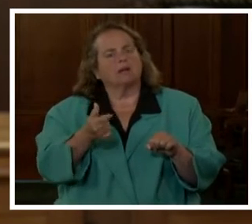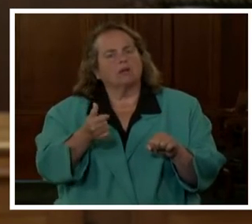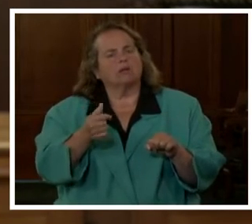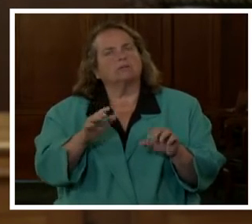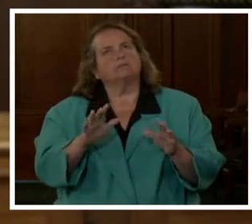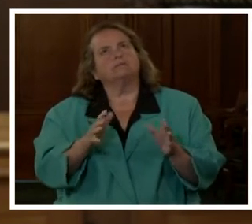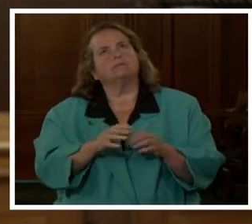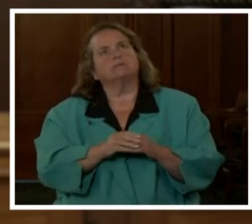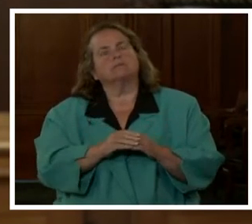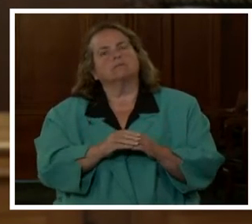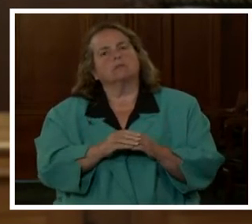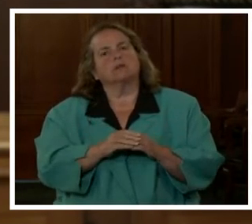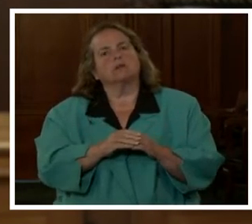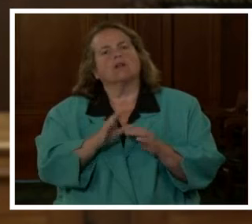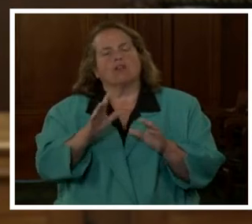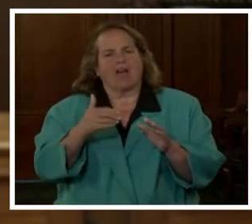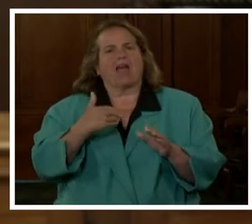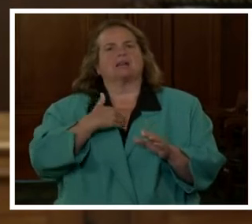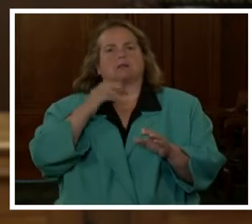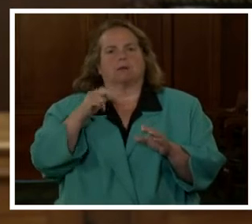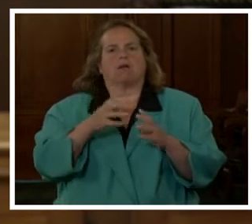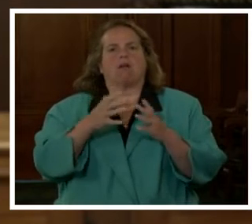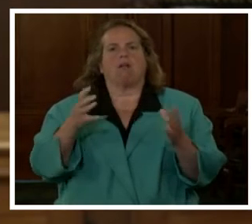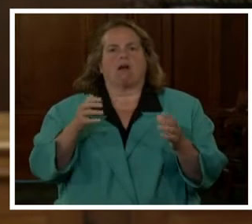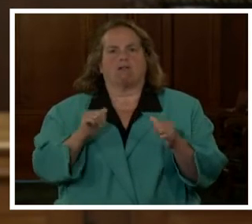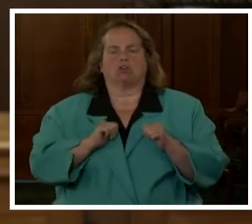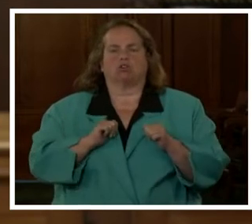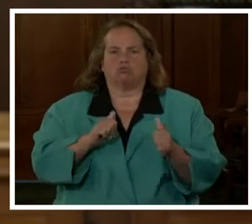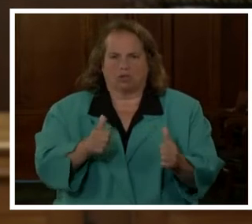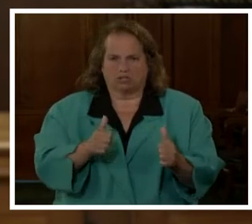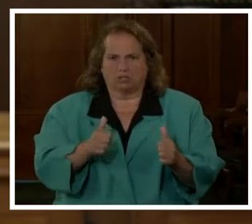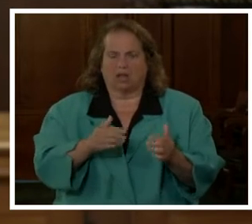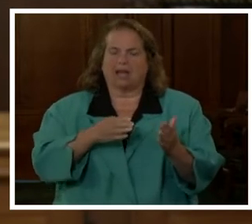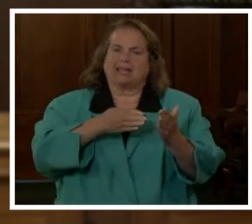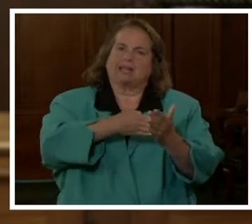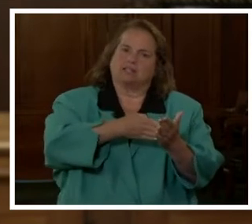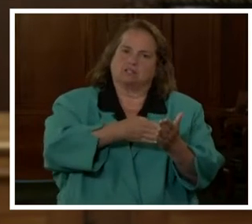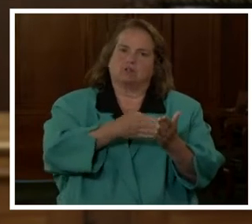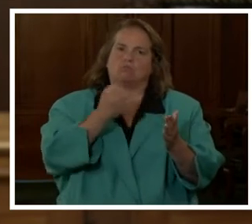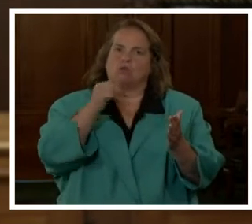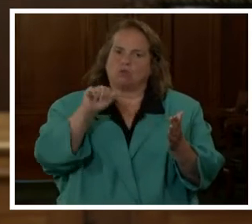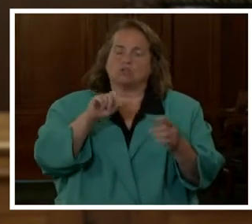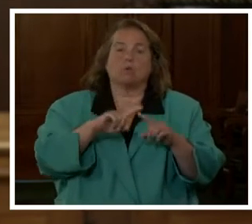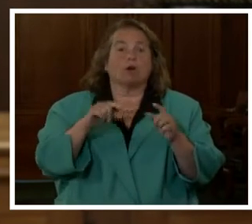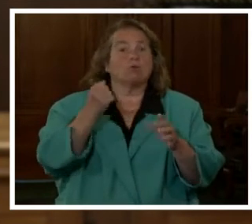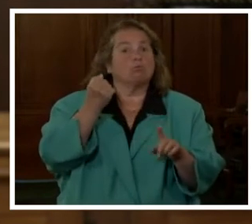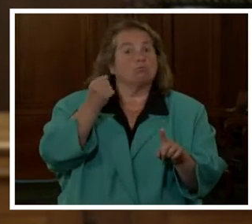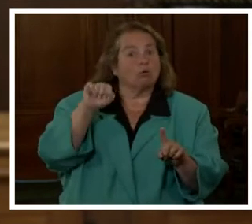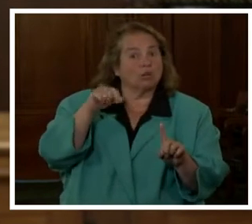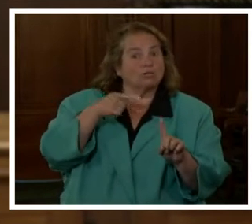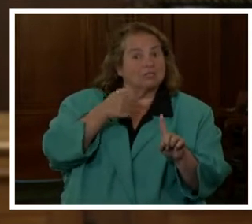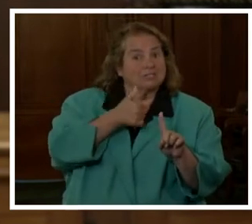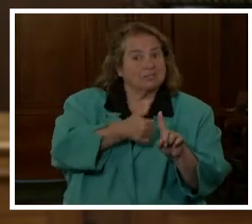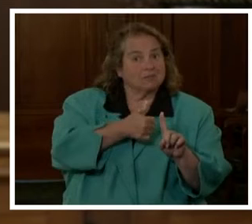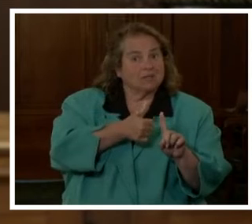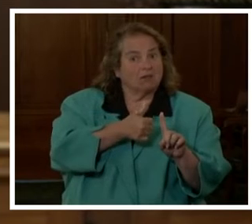there has been a lot of aggression towards protestors. But protestors are